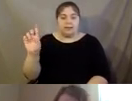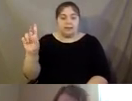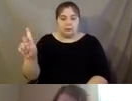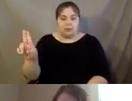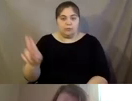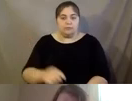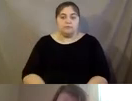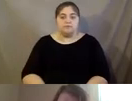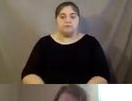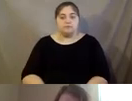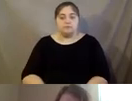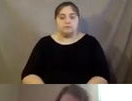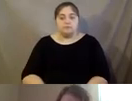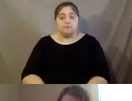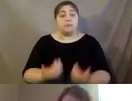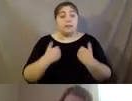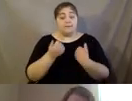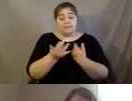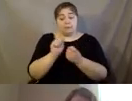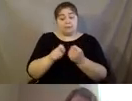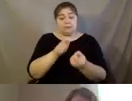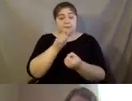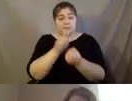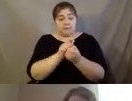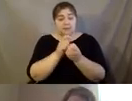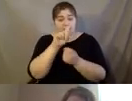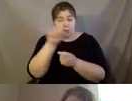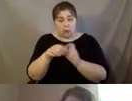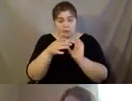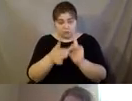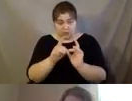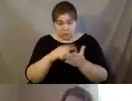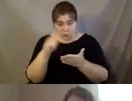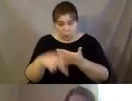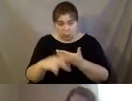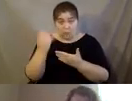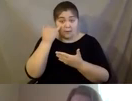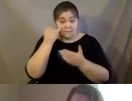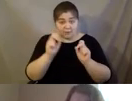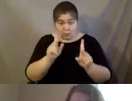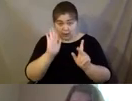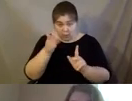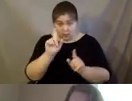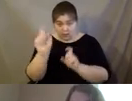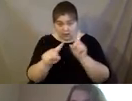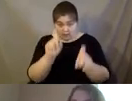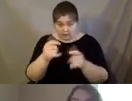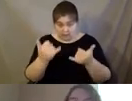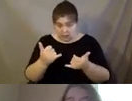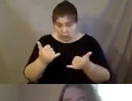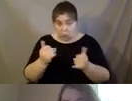We actually have a few specific questions about some of your programs. So if it's okay, I'll ask them now. Um,